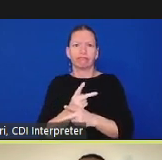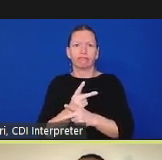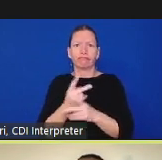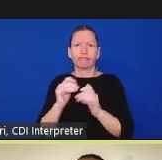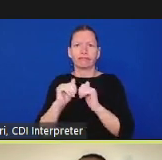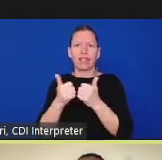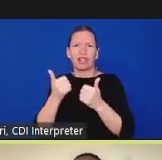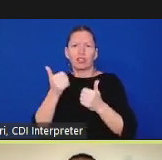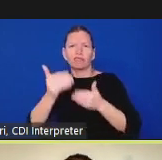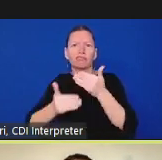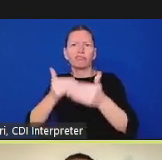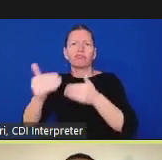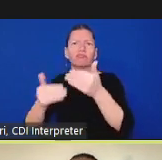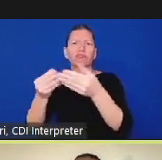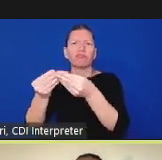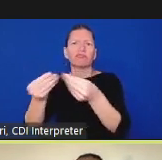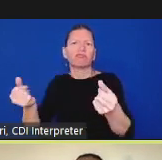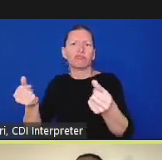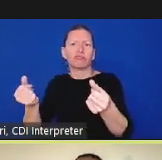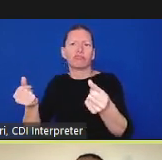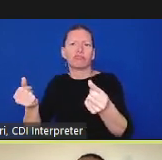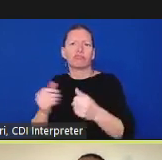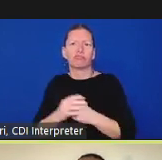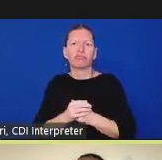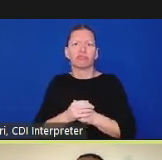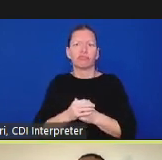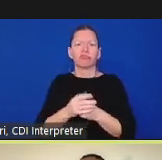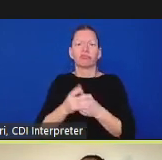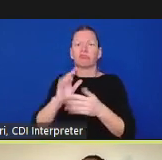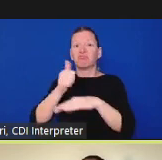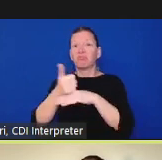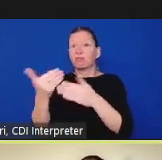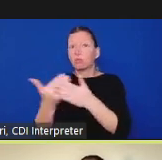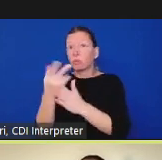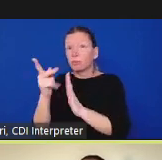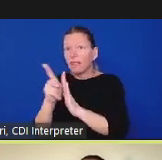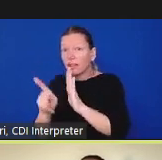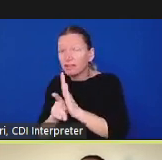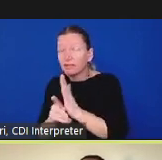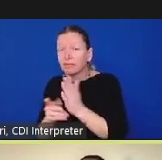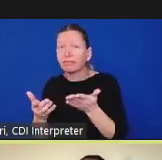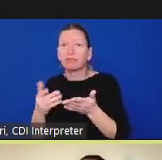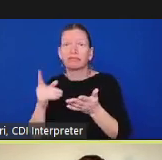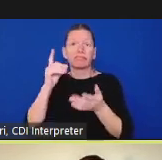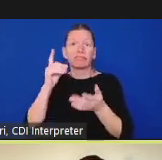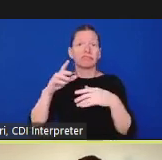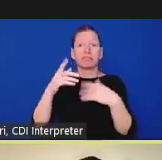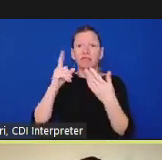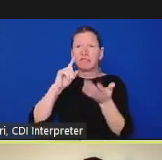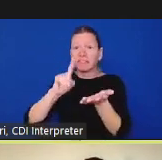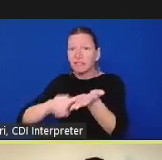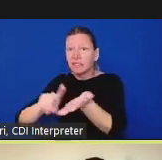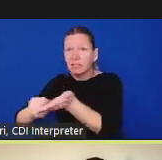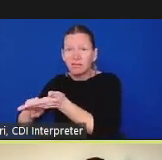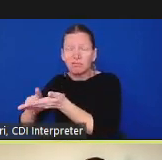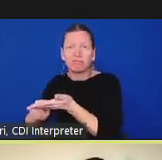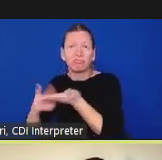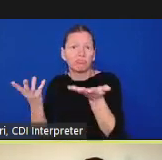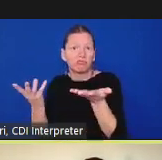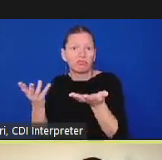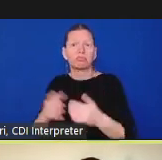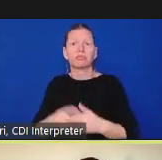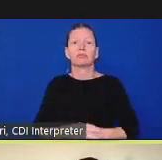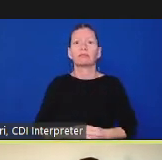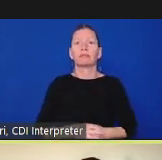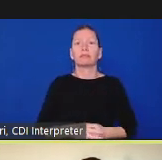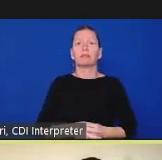um you know they have different focuses they often are put in place for different reasons and different communities but it's important